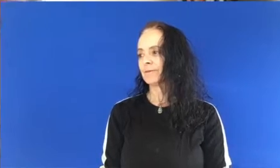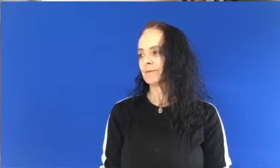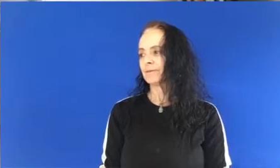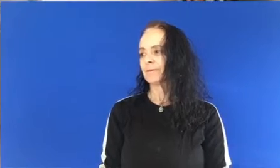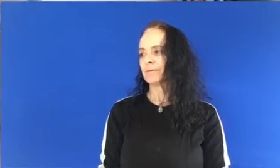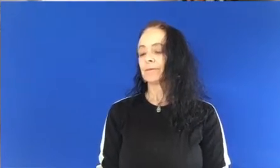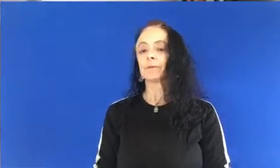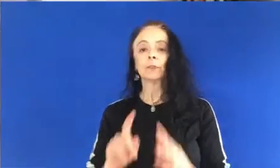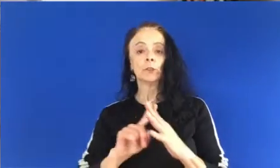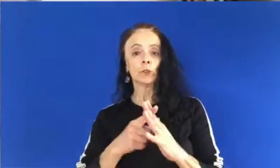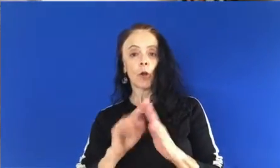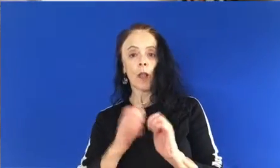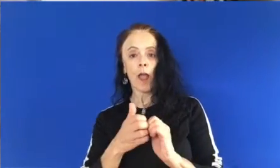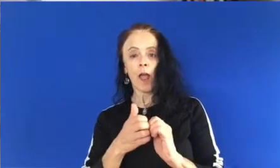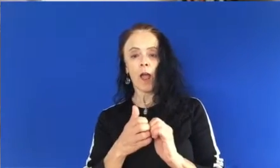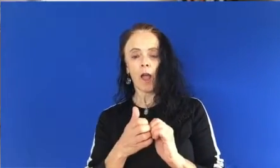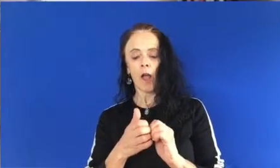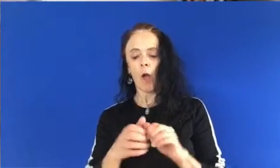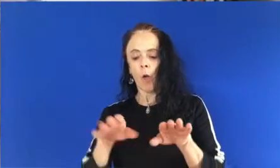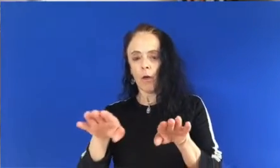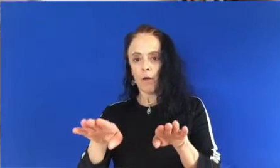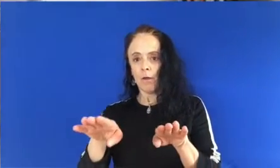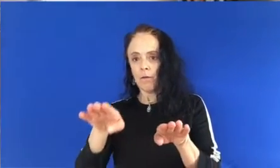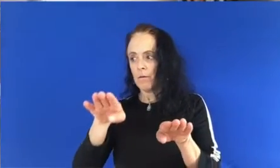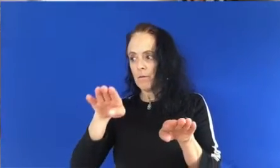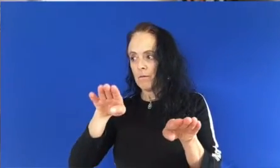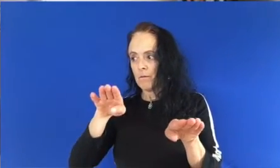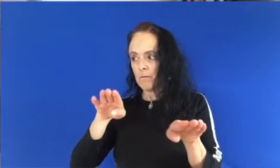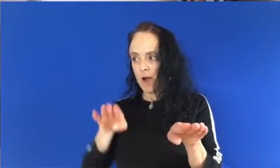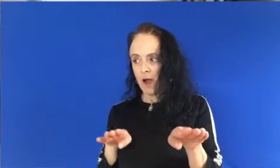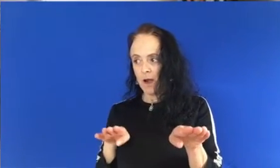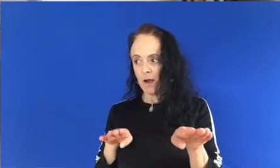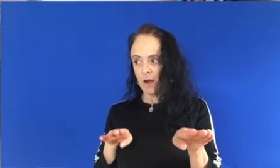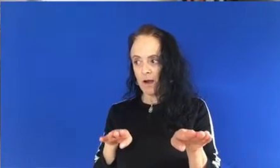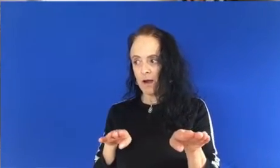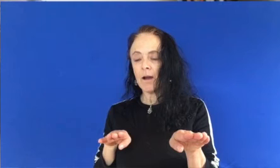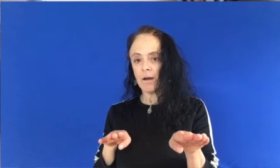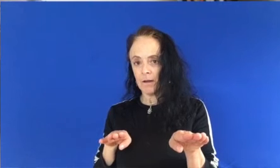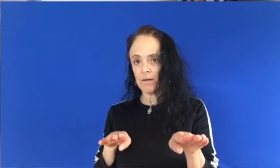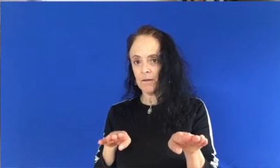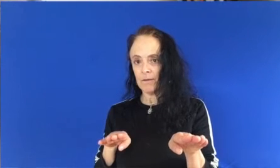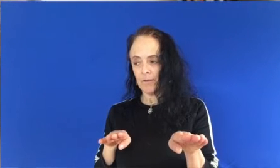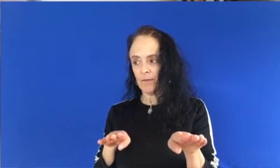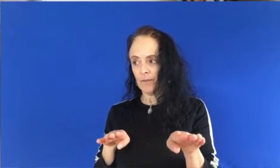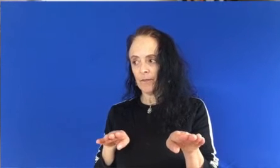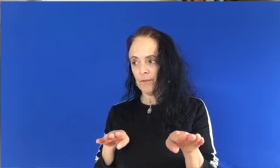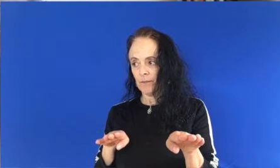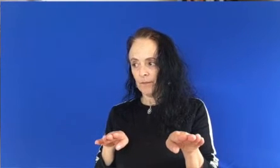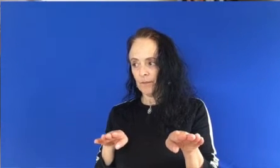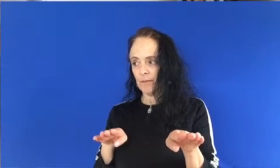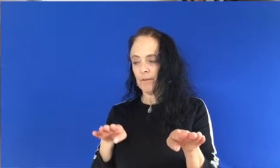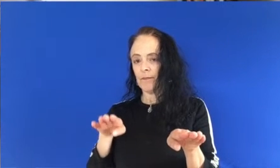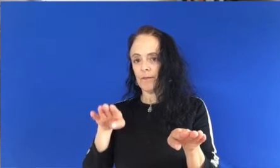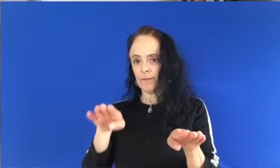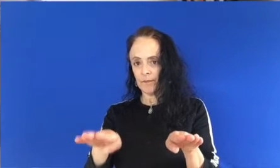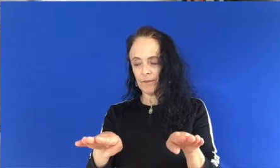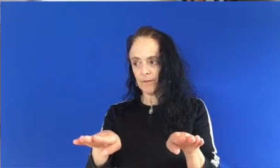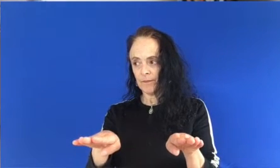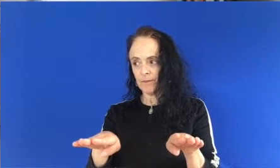So with Ginga, we start with one foot back, un pie atrás,